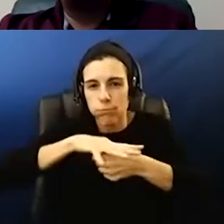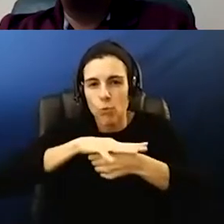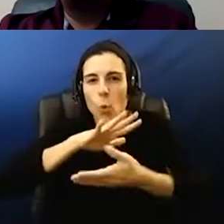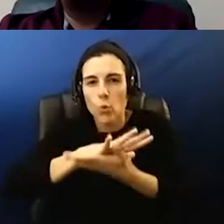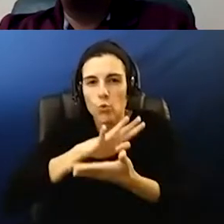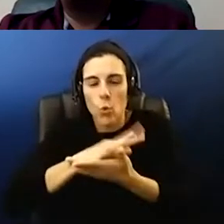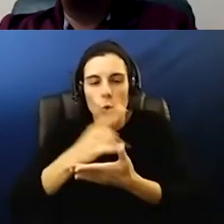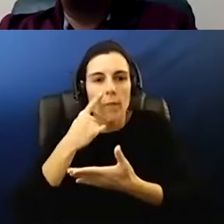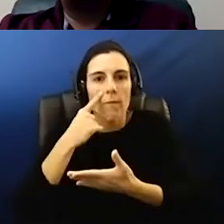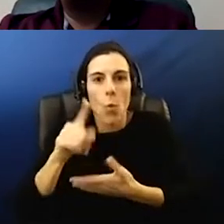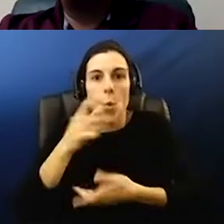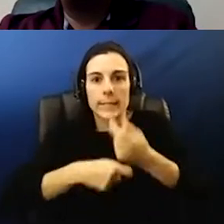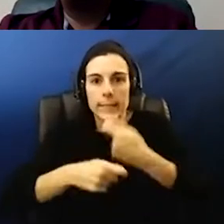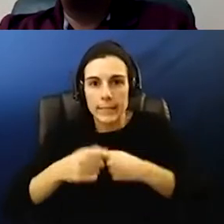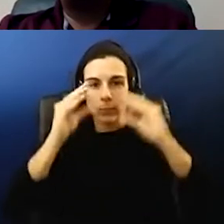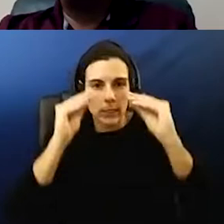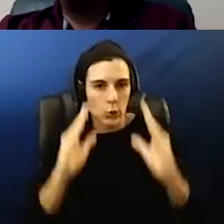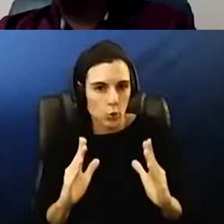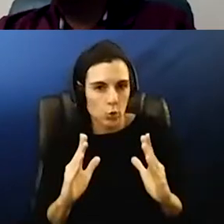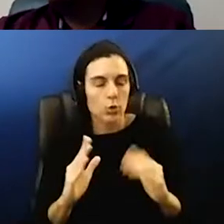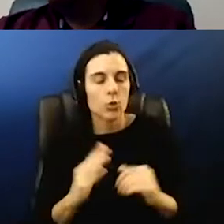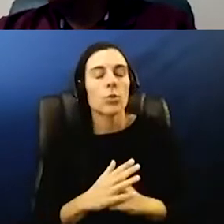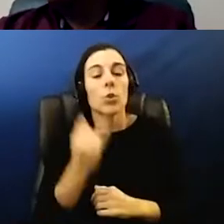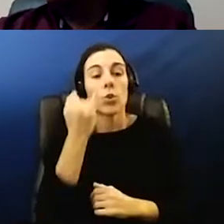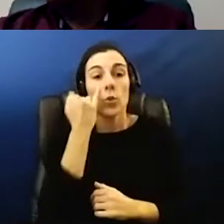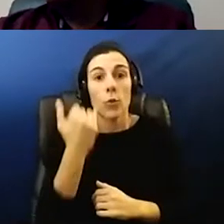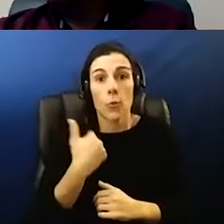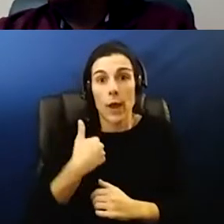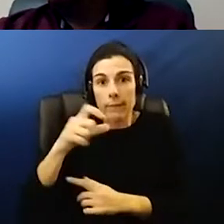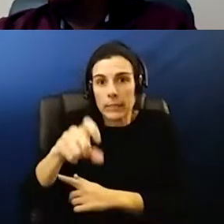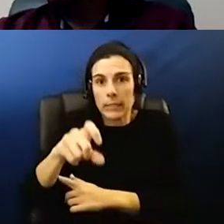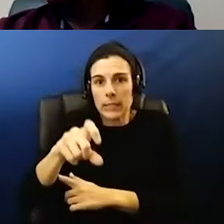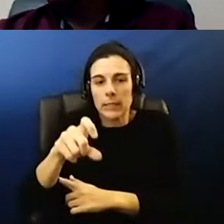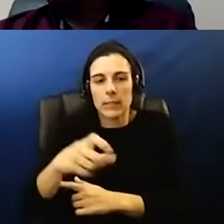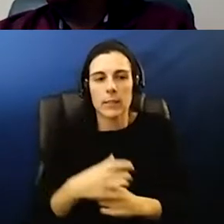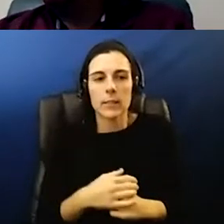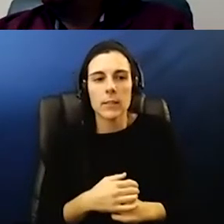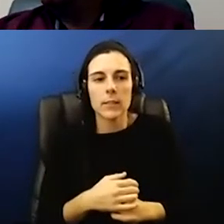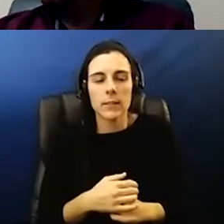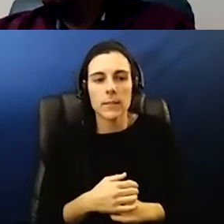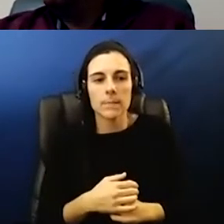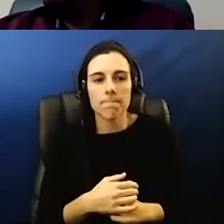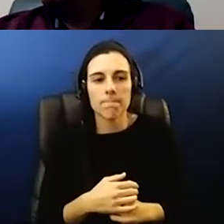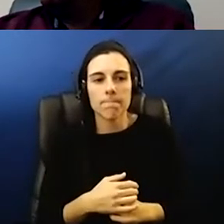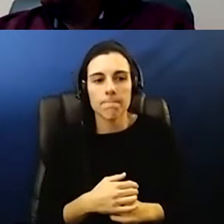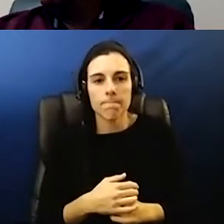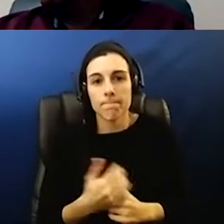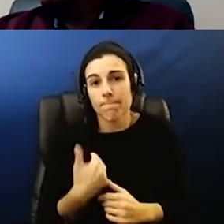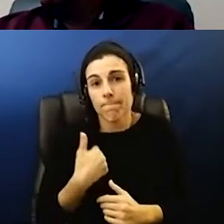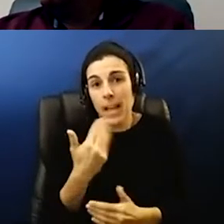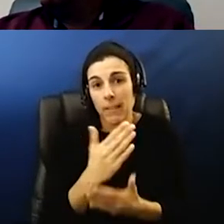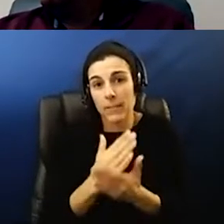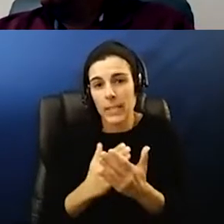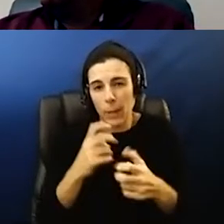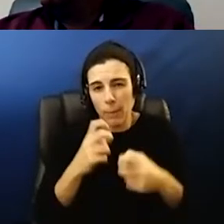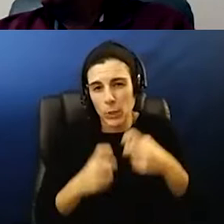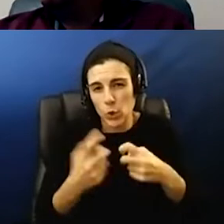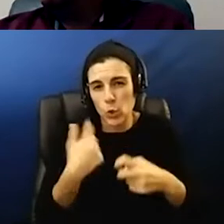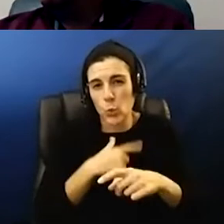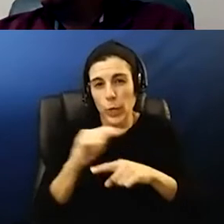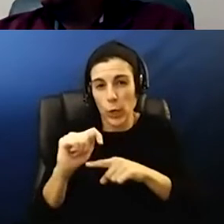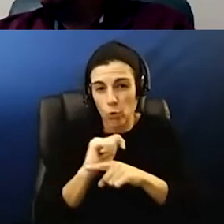substitutes and so when we have a high need for it um it does present some issues we are training our